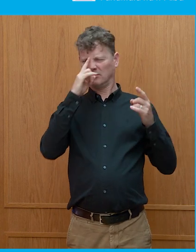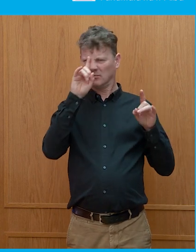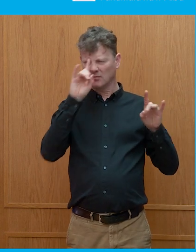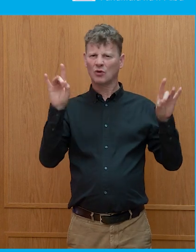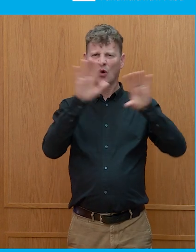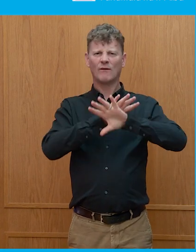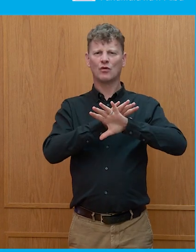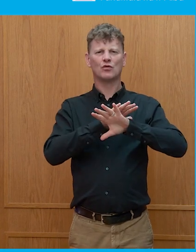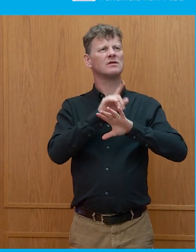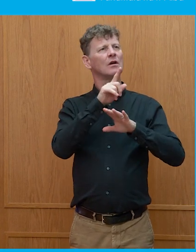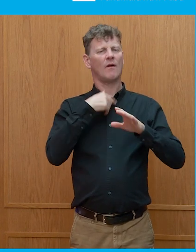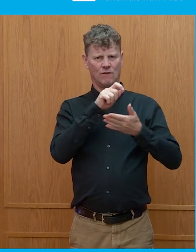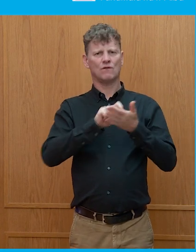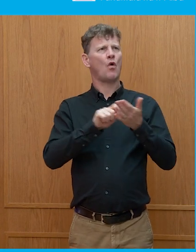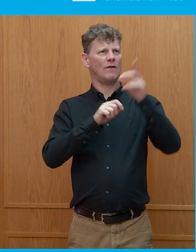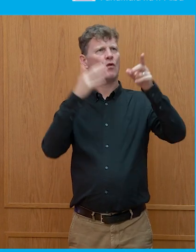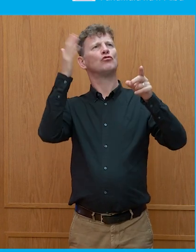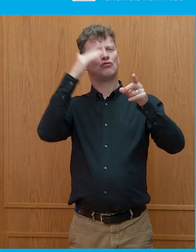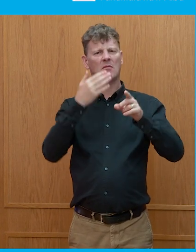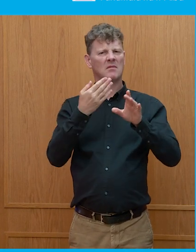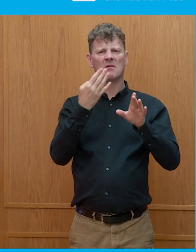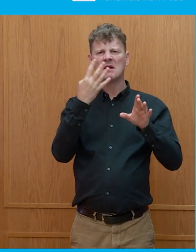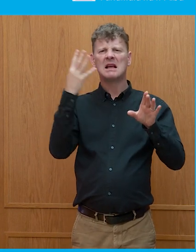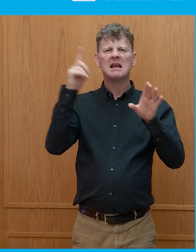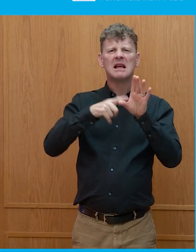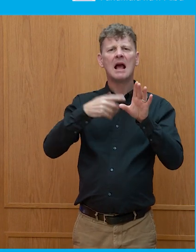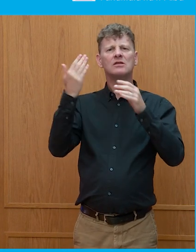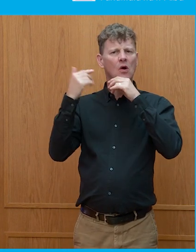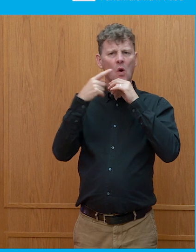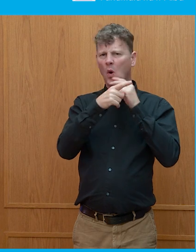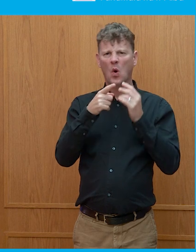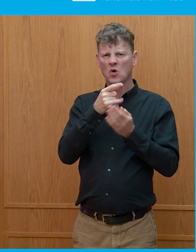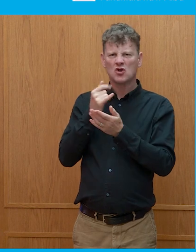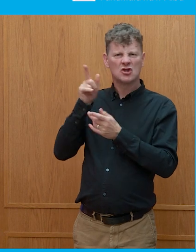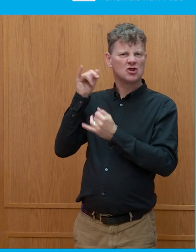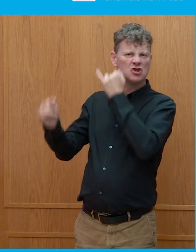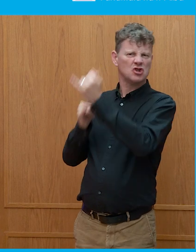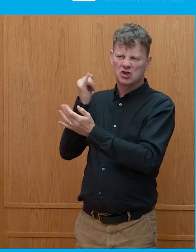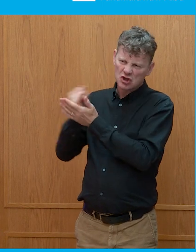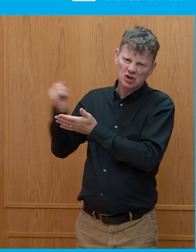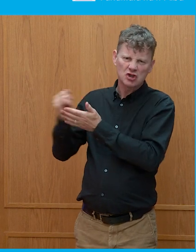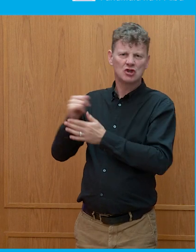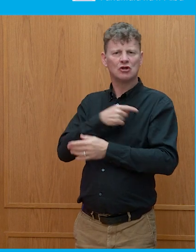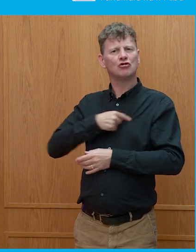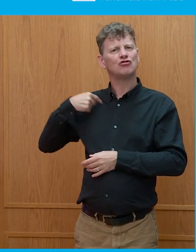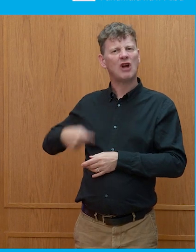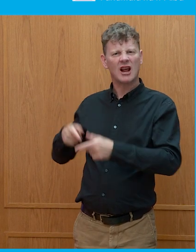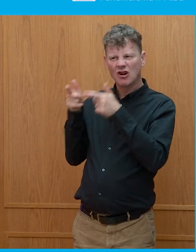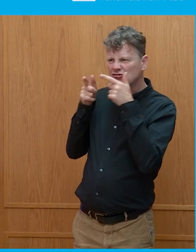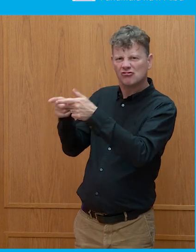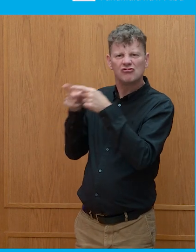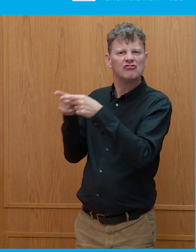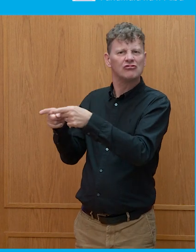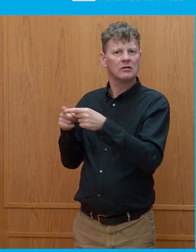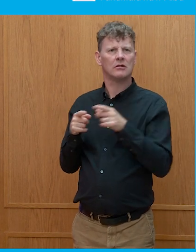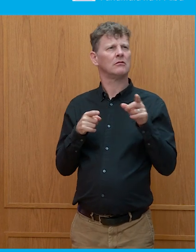remember way back when, four years ago, when he campaigned against China. And, you know, in a really disparaging kind of way. And